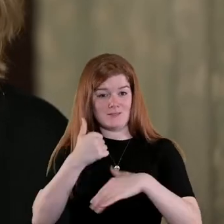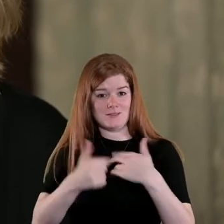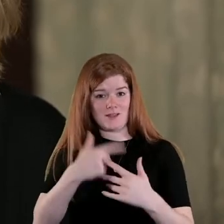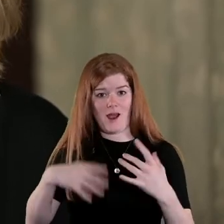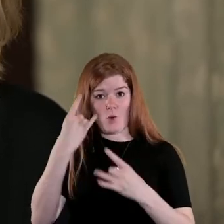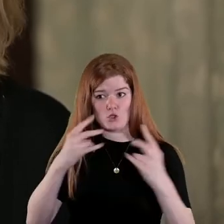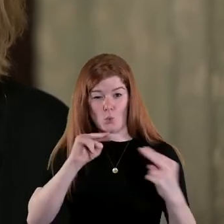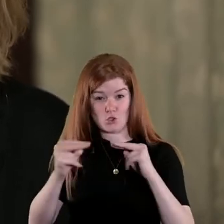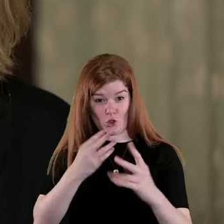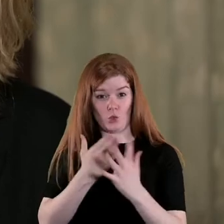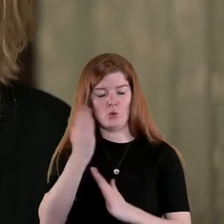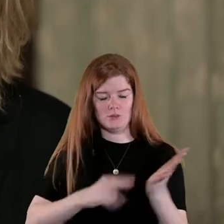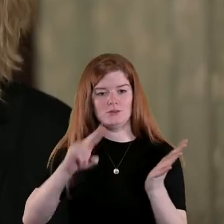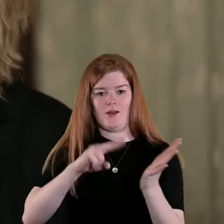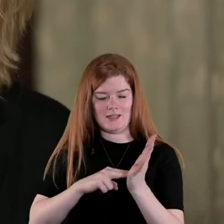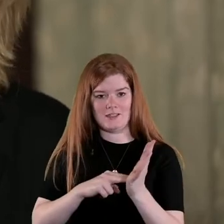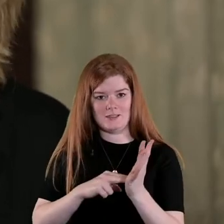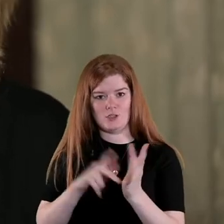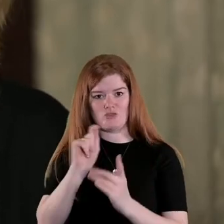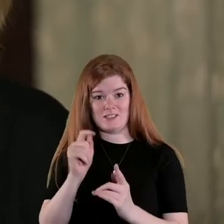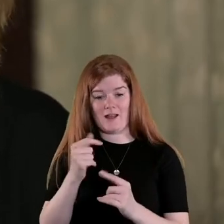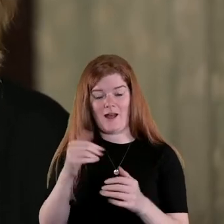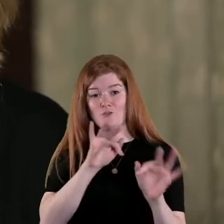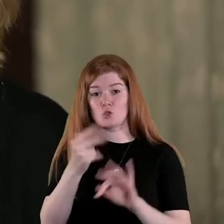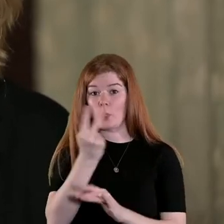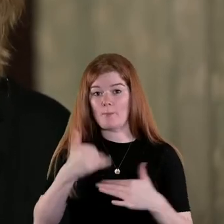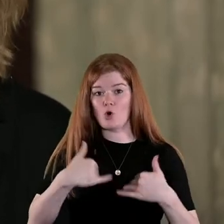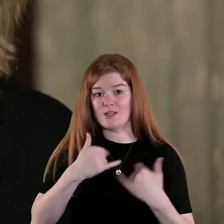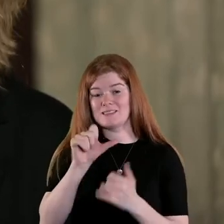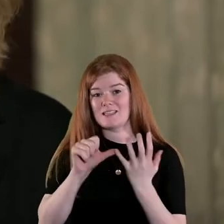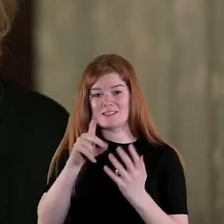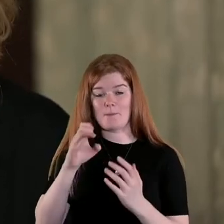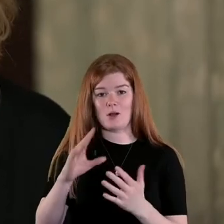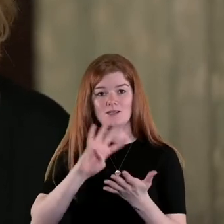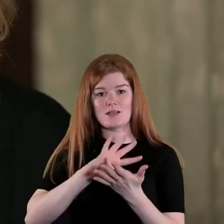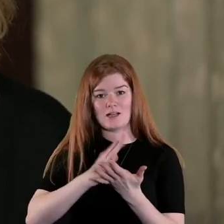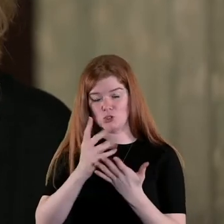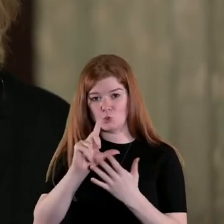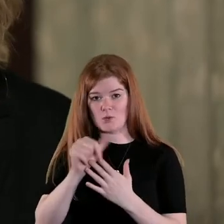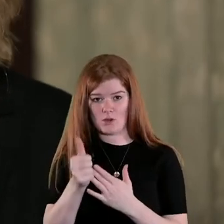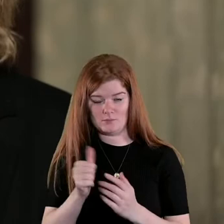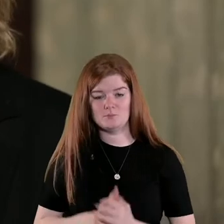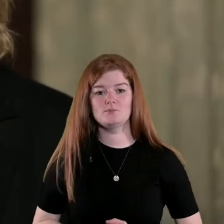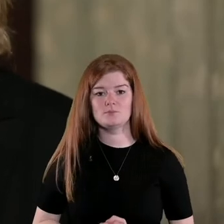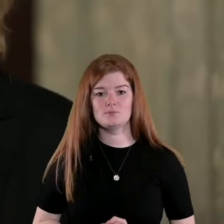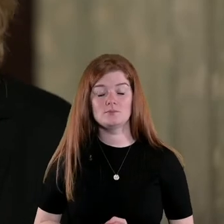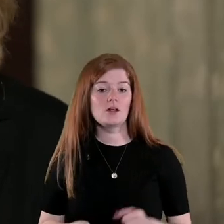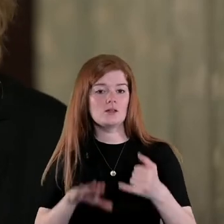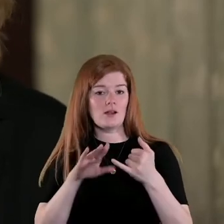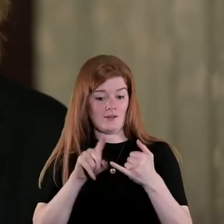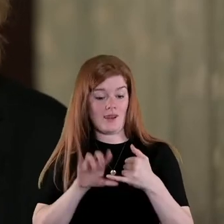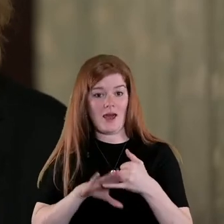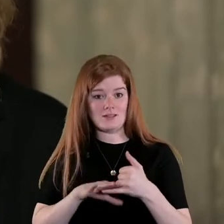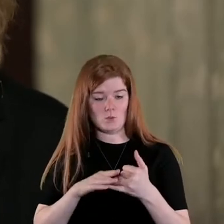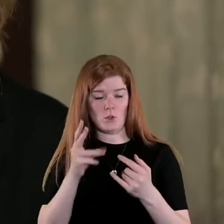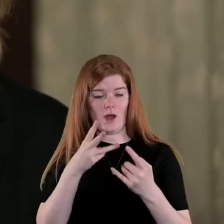of the treaty just after 2 a.m. on the 6th of December 1921 finally it documents